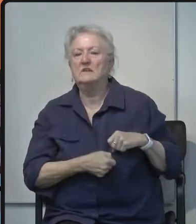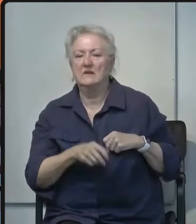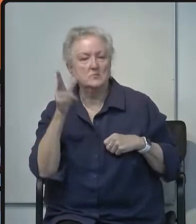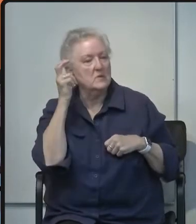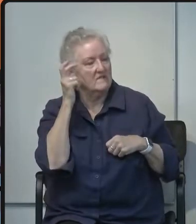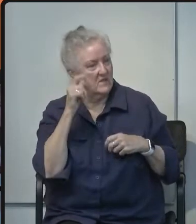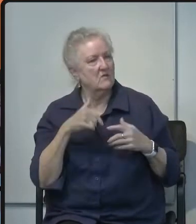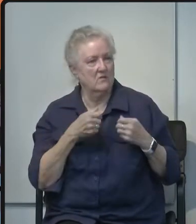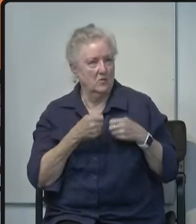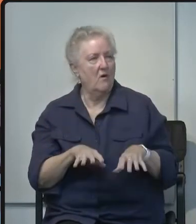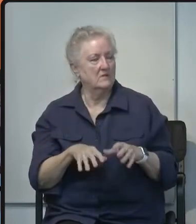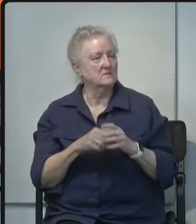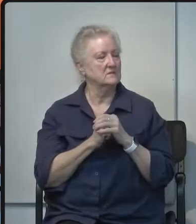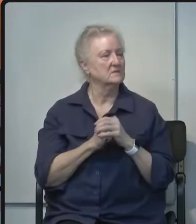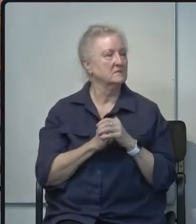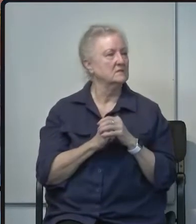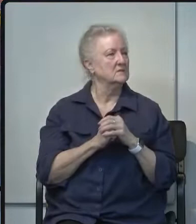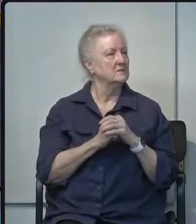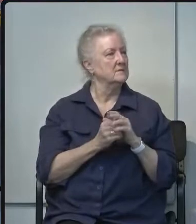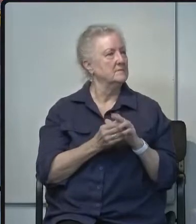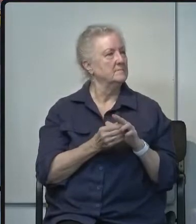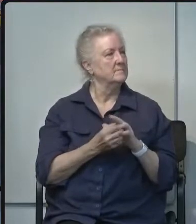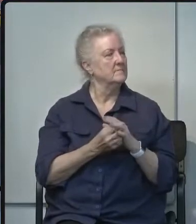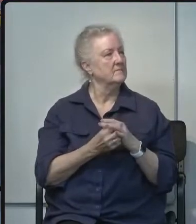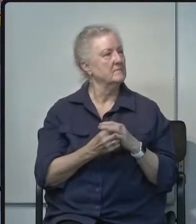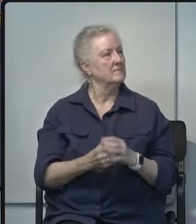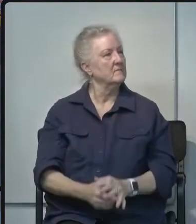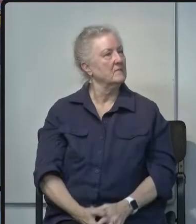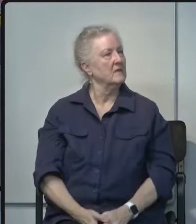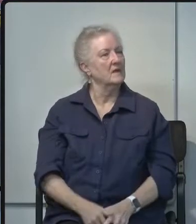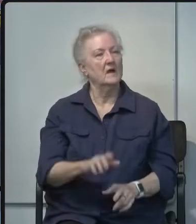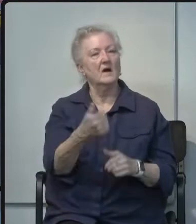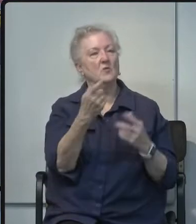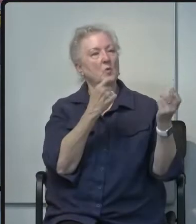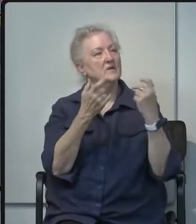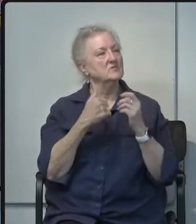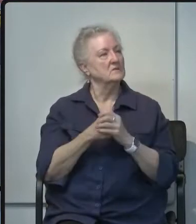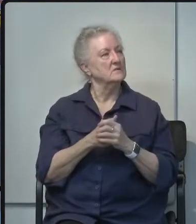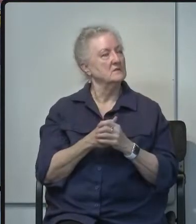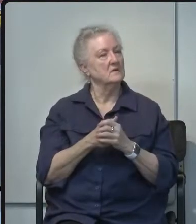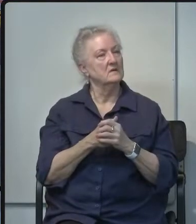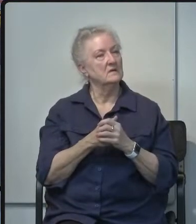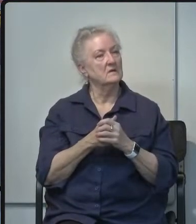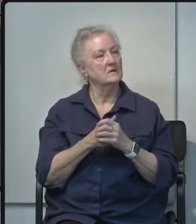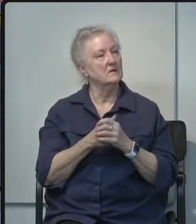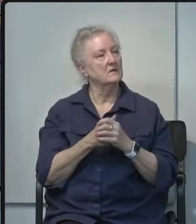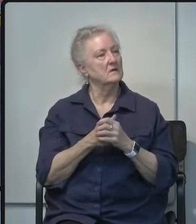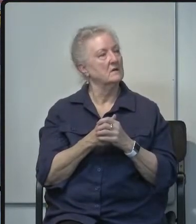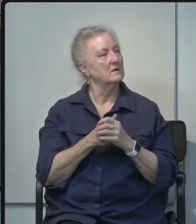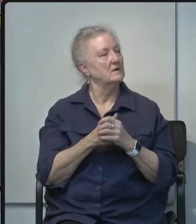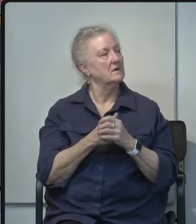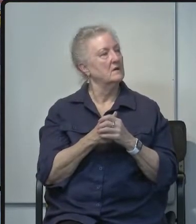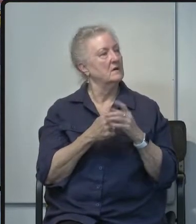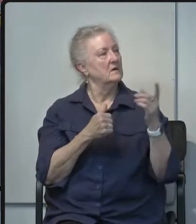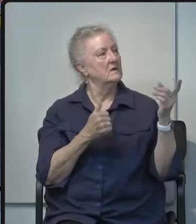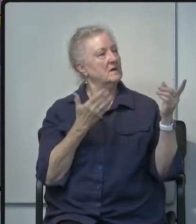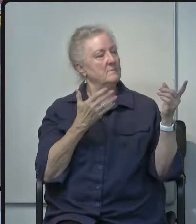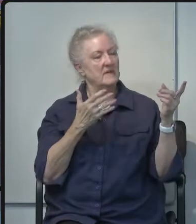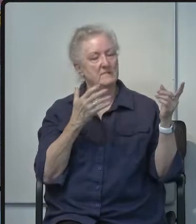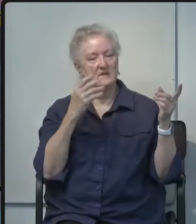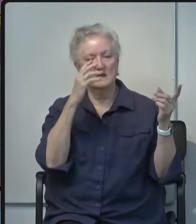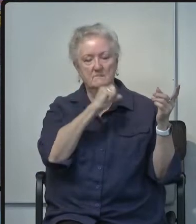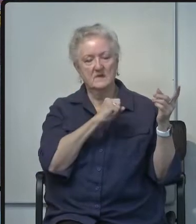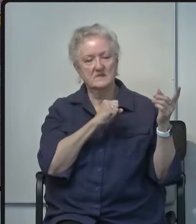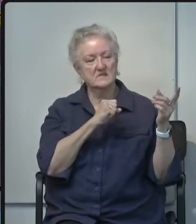that's that's where we're entering other questions mr molina maybe i missed it but